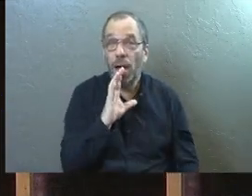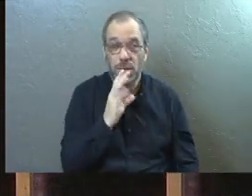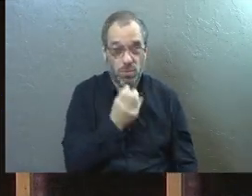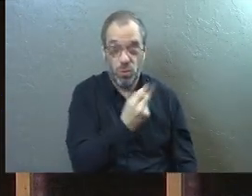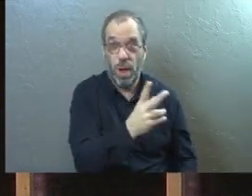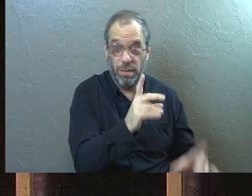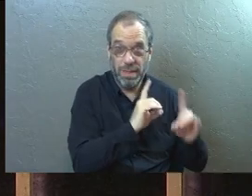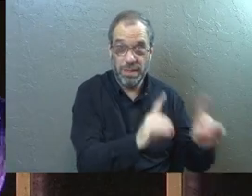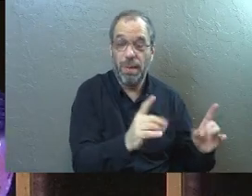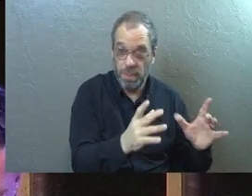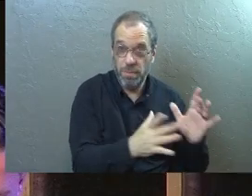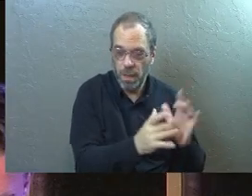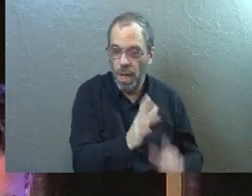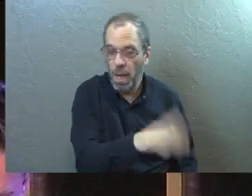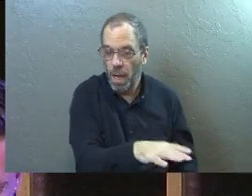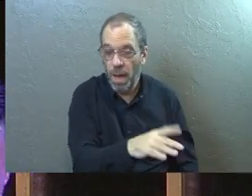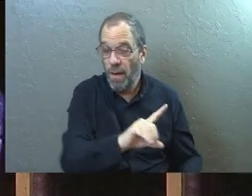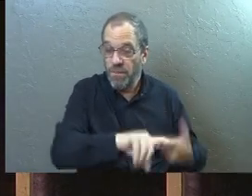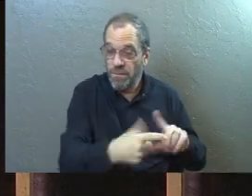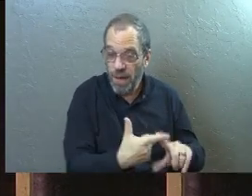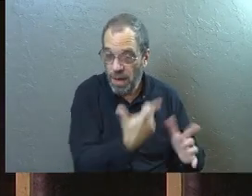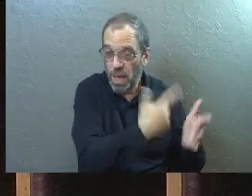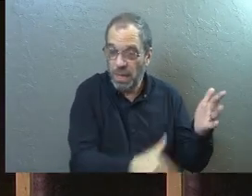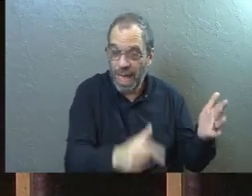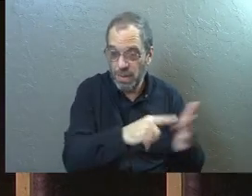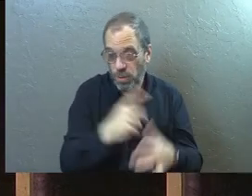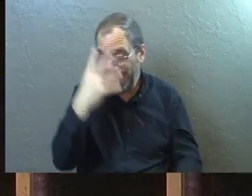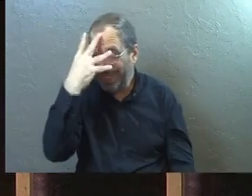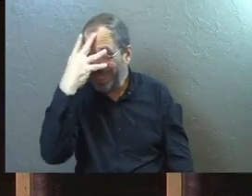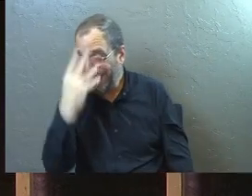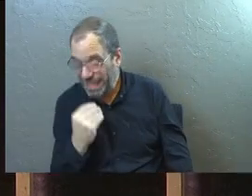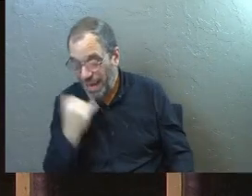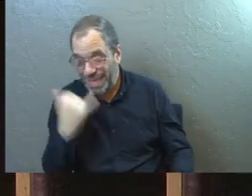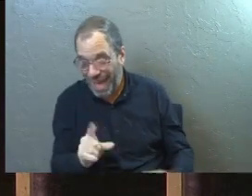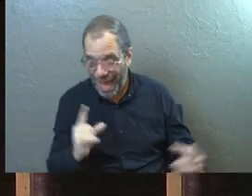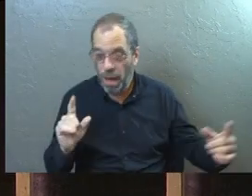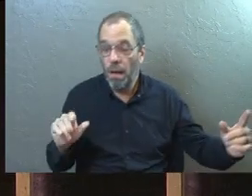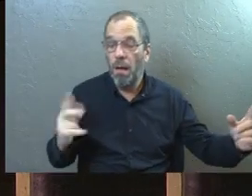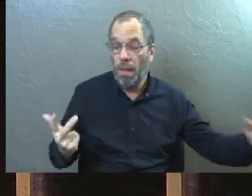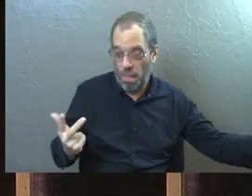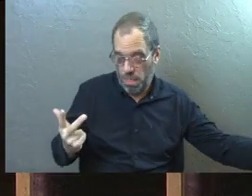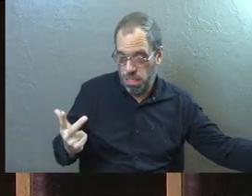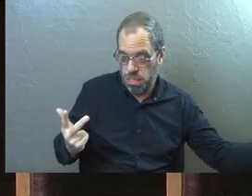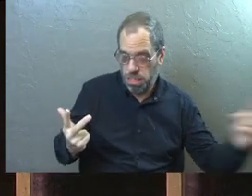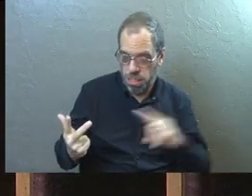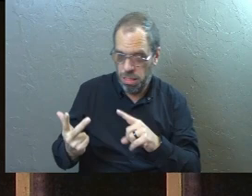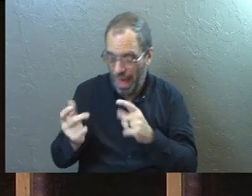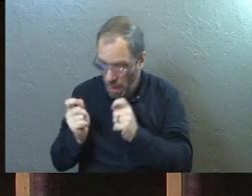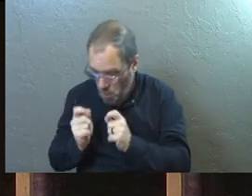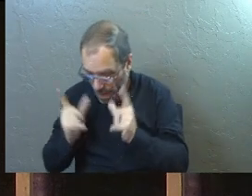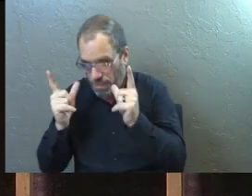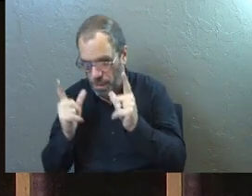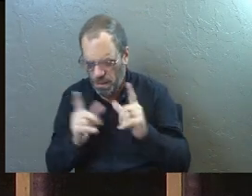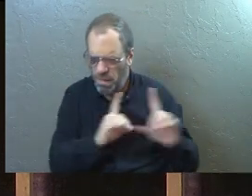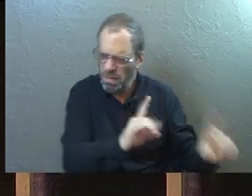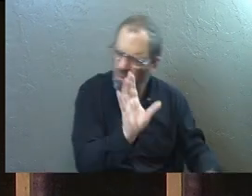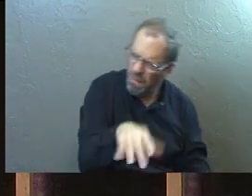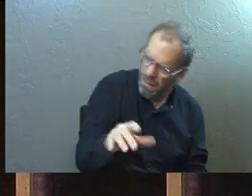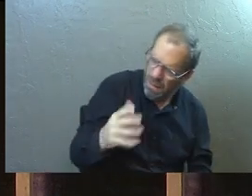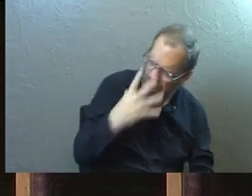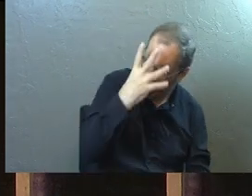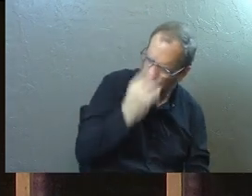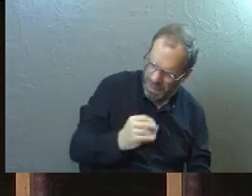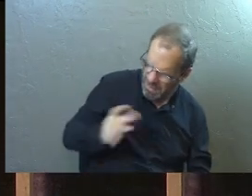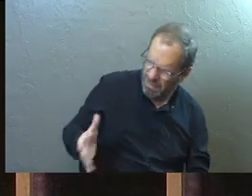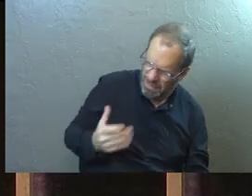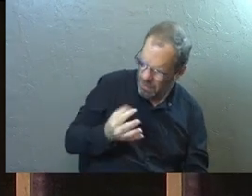12 disciples here, Jesus is, he says, our friend Lazarus has fallen asleep, but now I will go and wake him up. The disciples said, Lord, if he